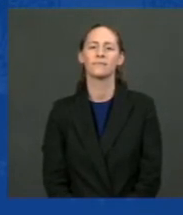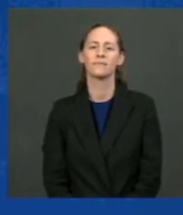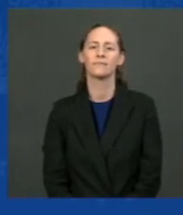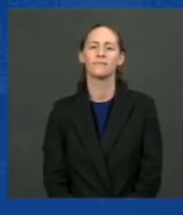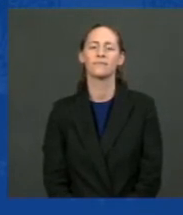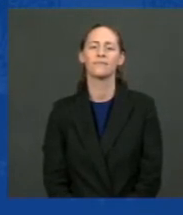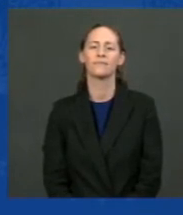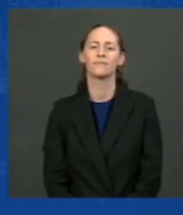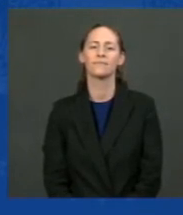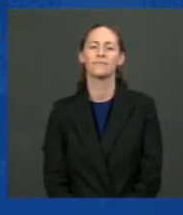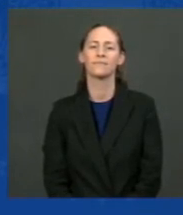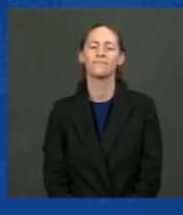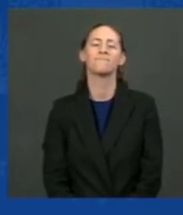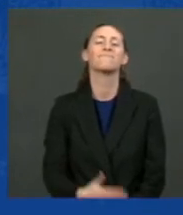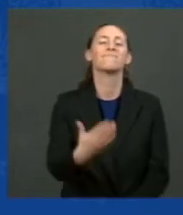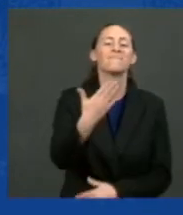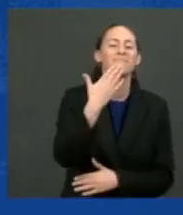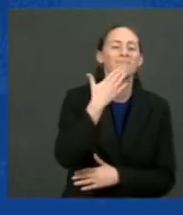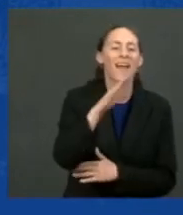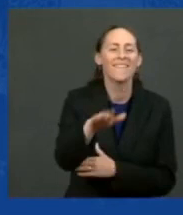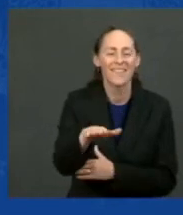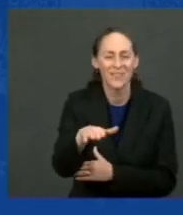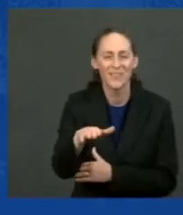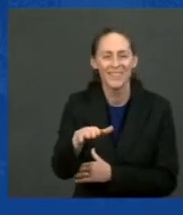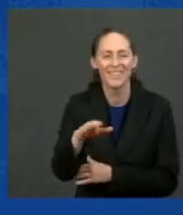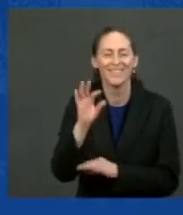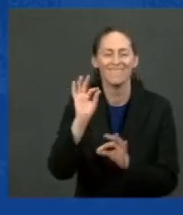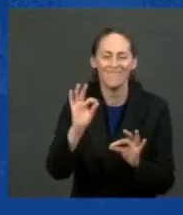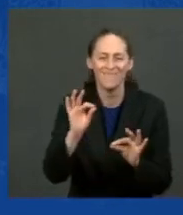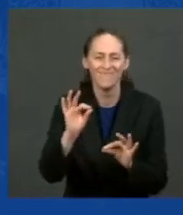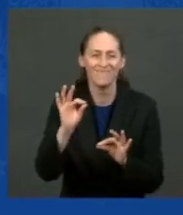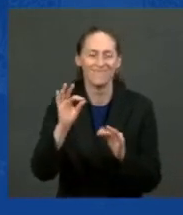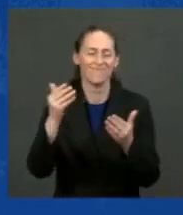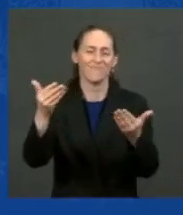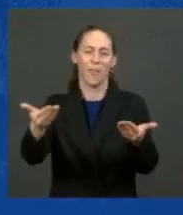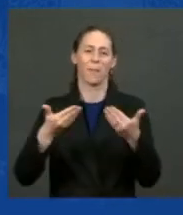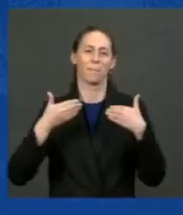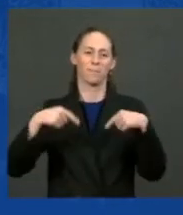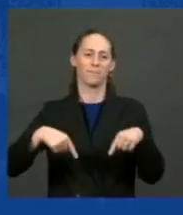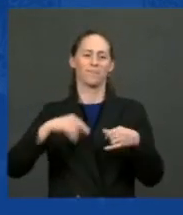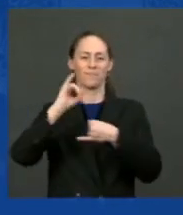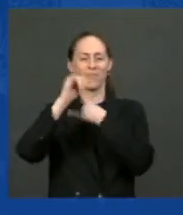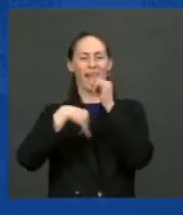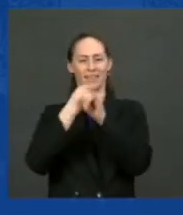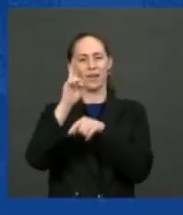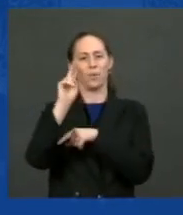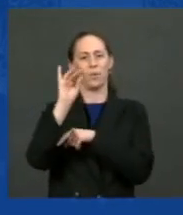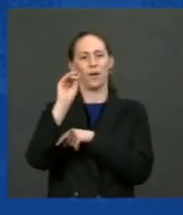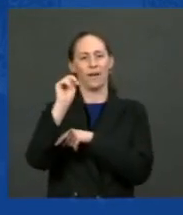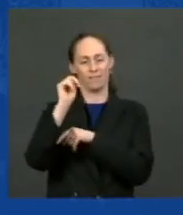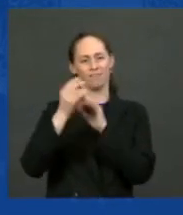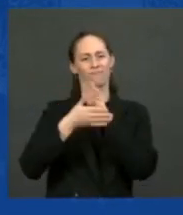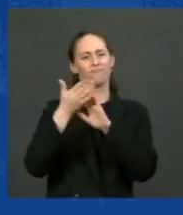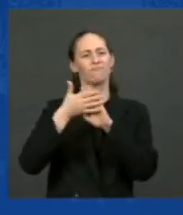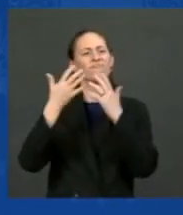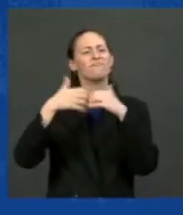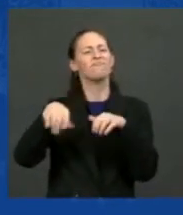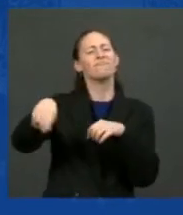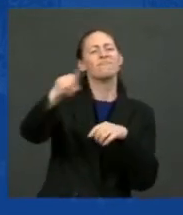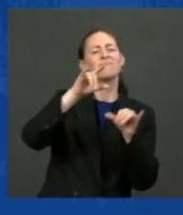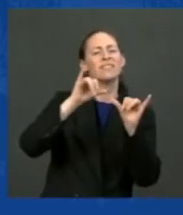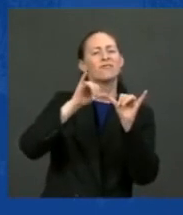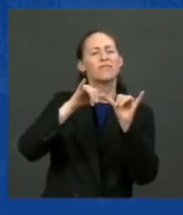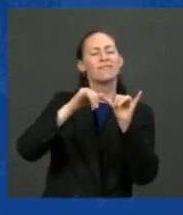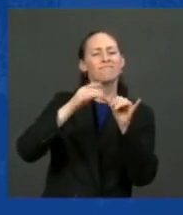Good afternoon and welcome to the International Union of Operating Engineers Local 324 Construction Career